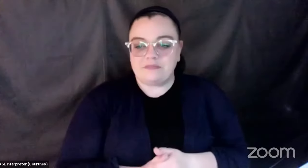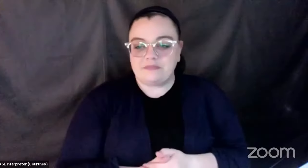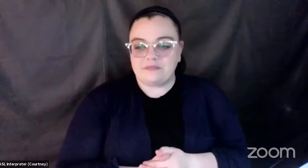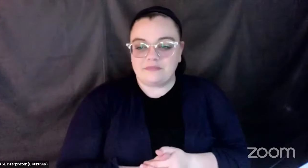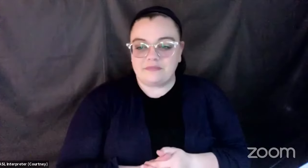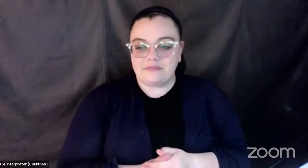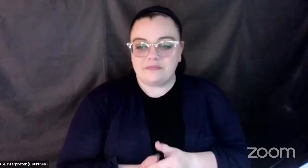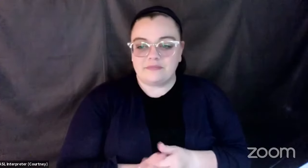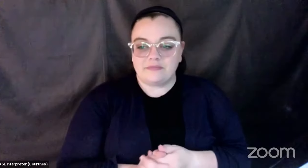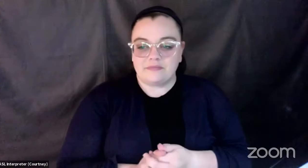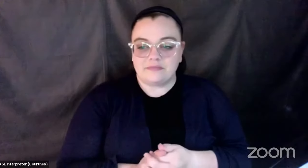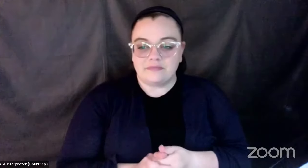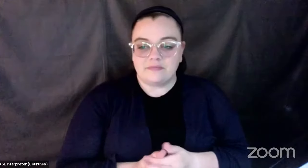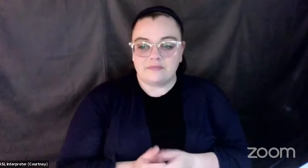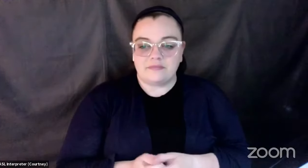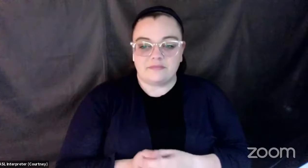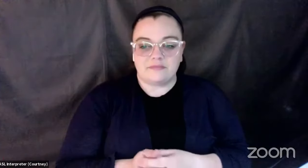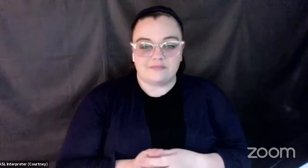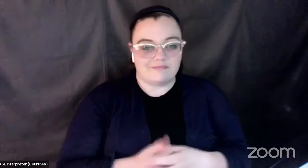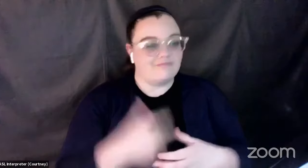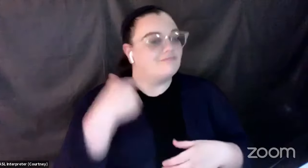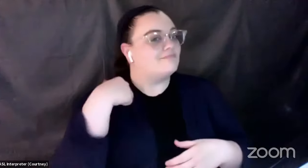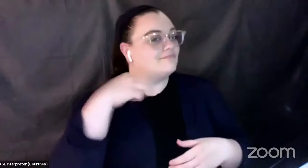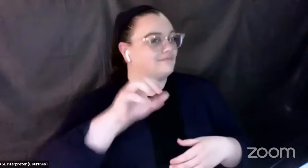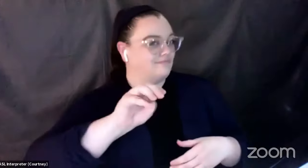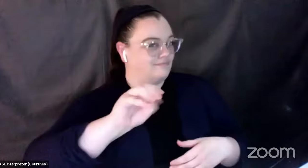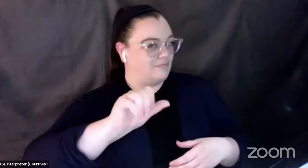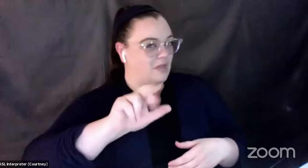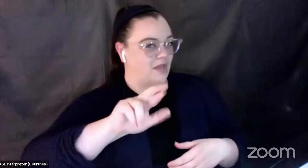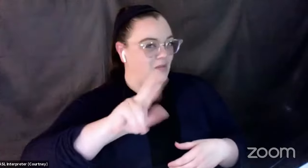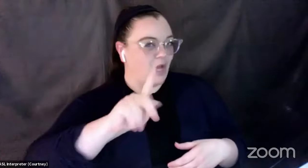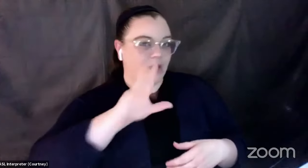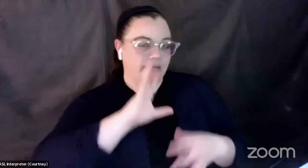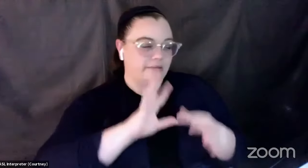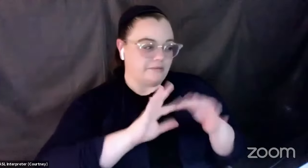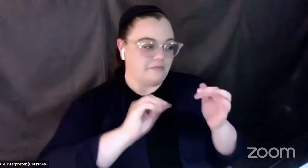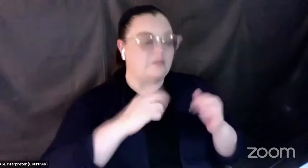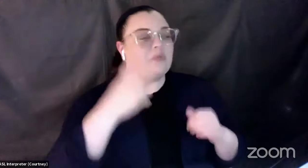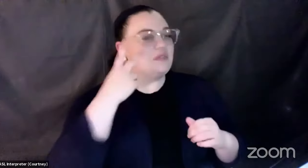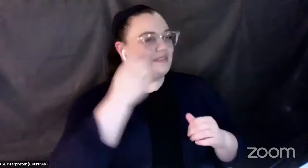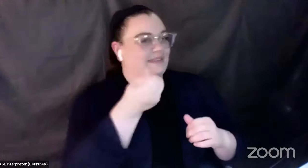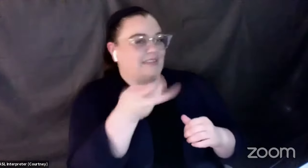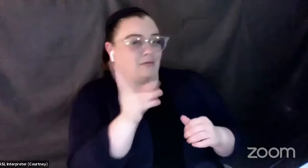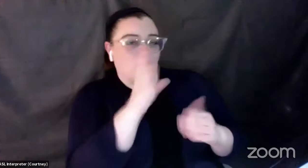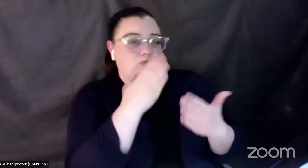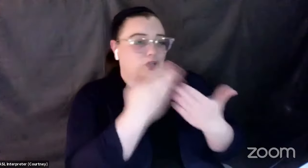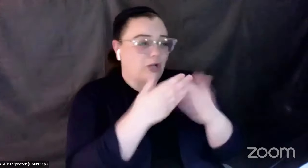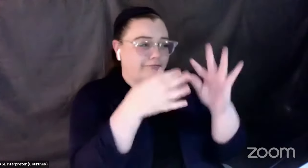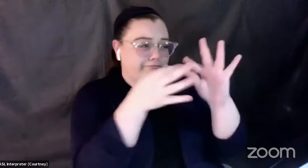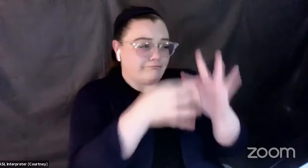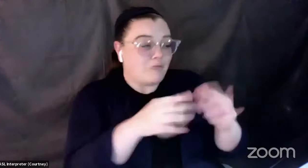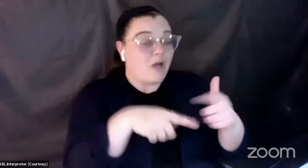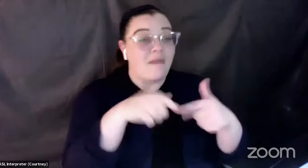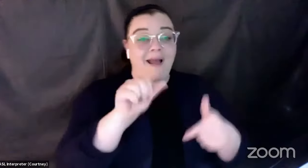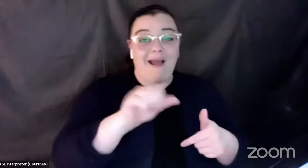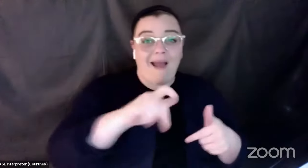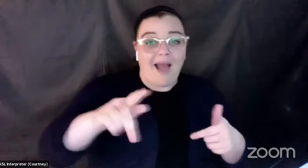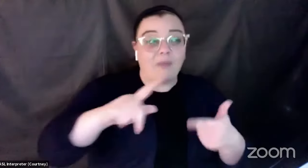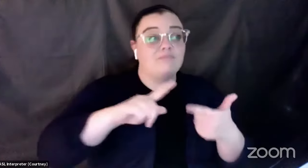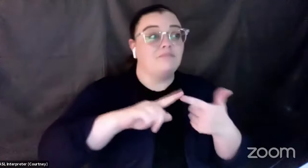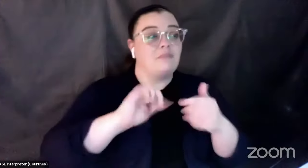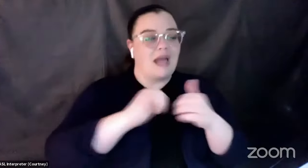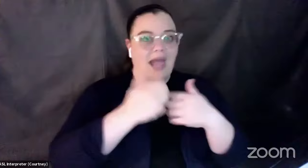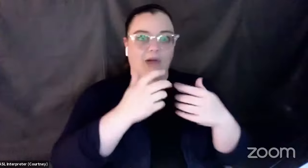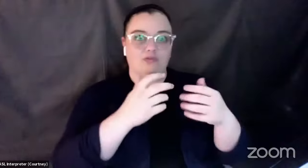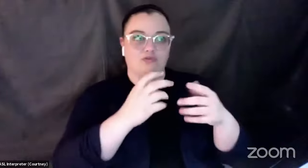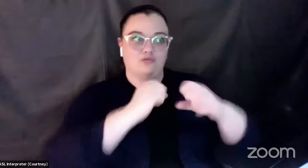And it does look like we're seeing a lot of good lessons that are being shared here about getting the app and getting items to secure your space that things won't